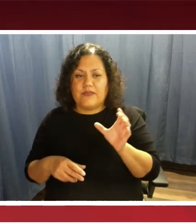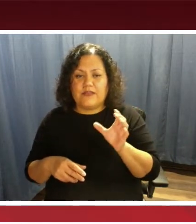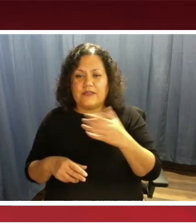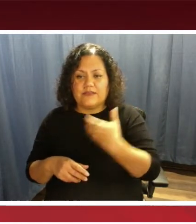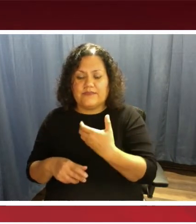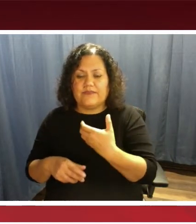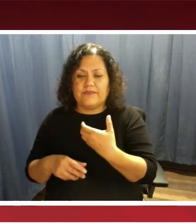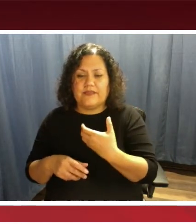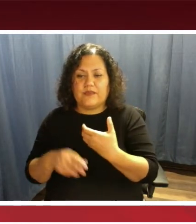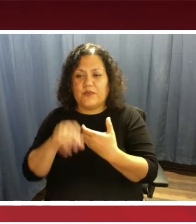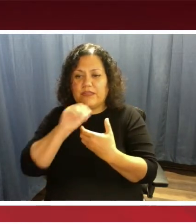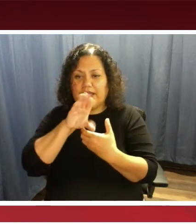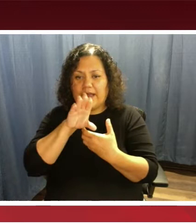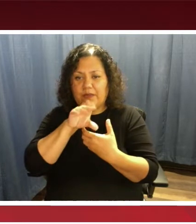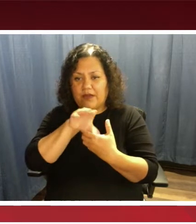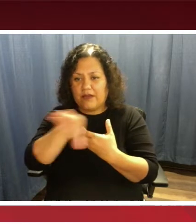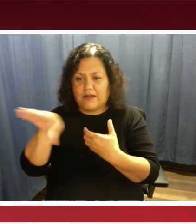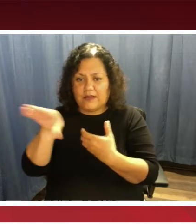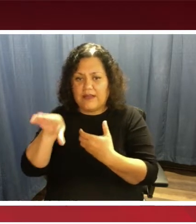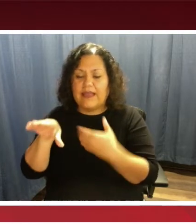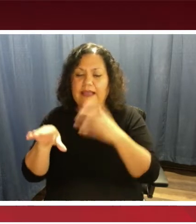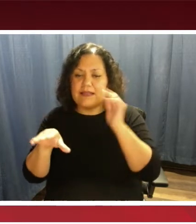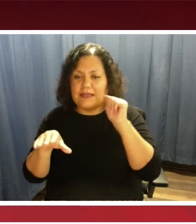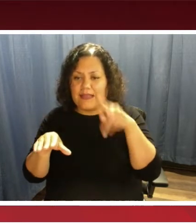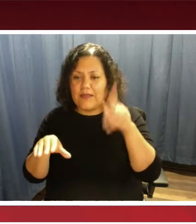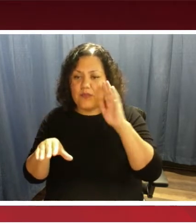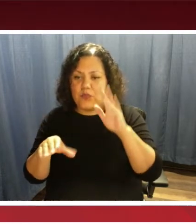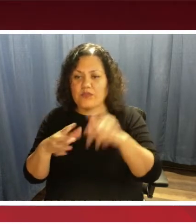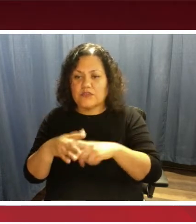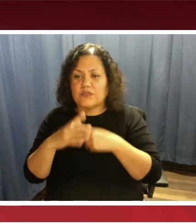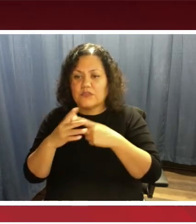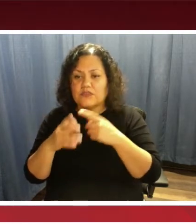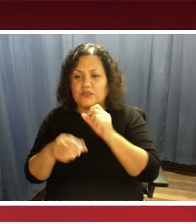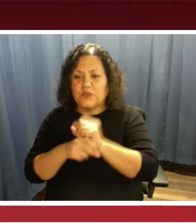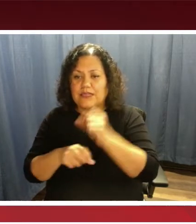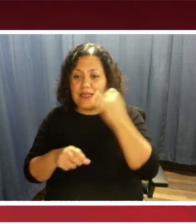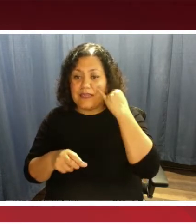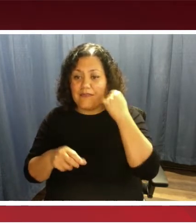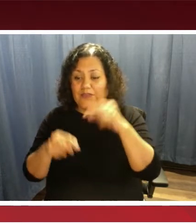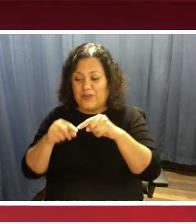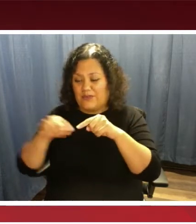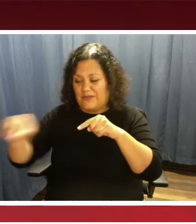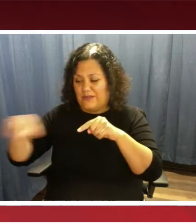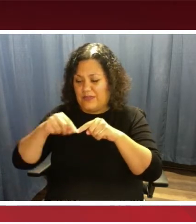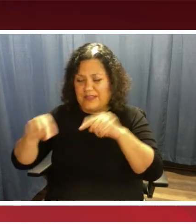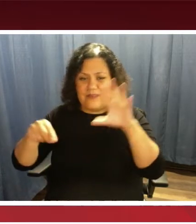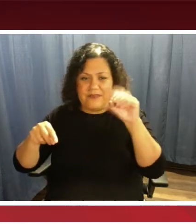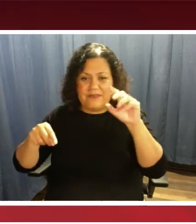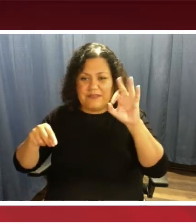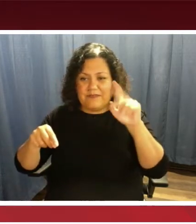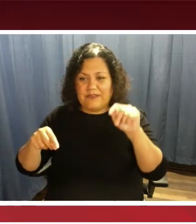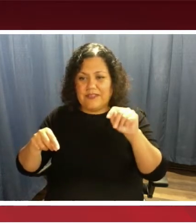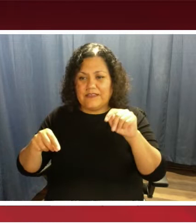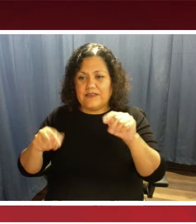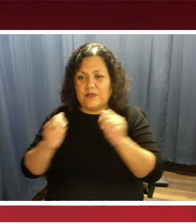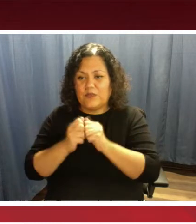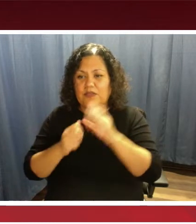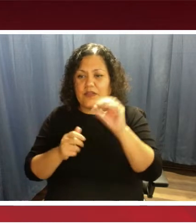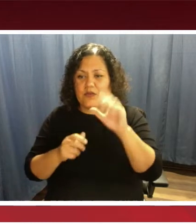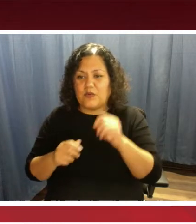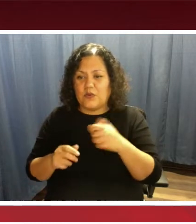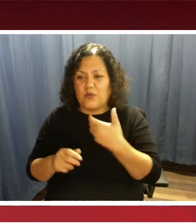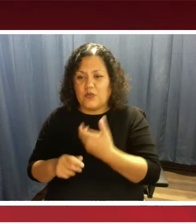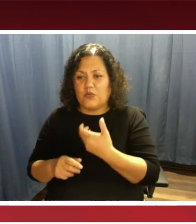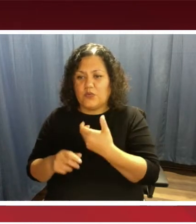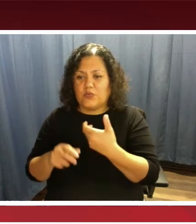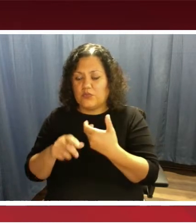app will begin to work. If a user is within 50 feet of a bus stop with a code, the app will capture the